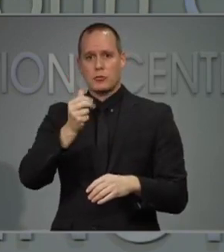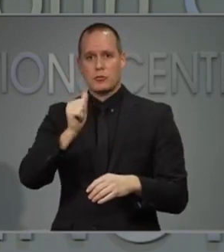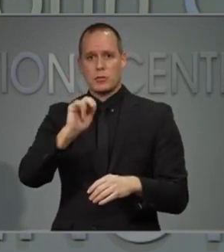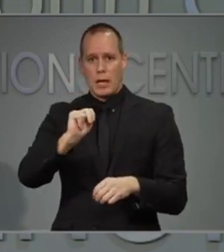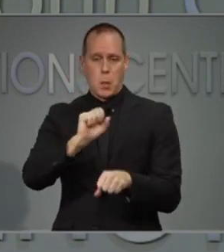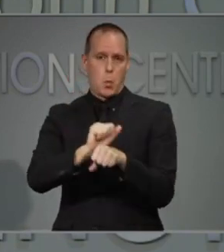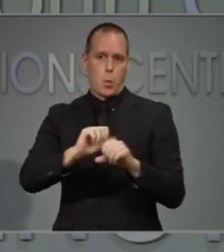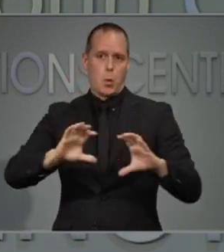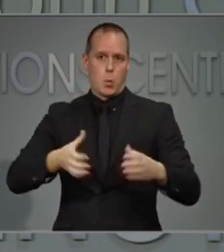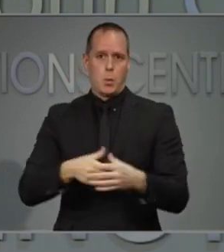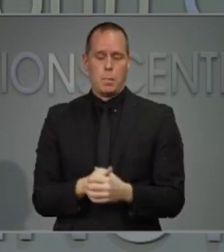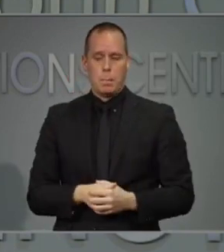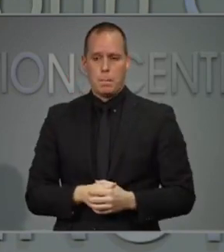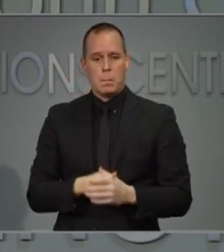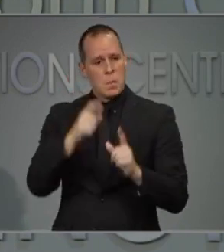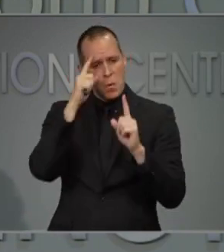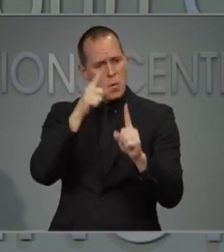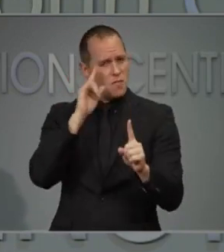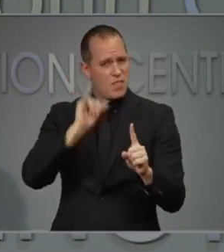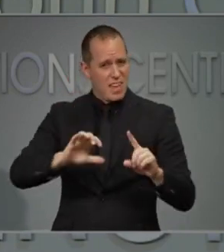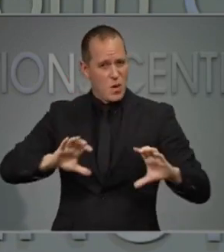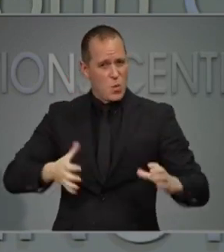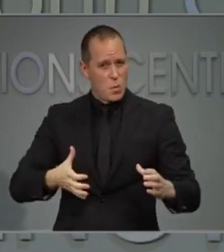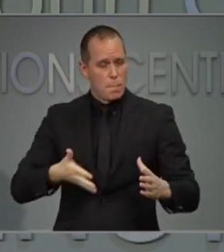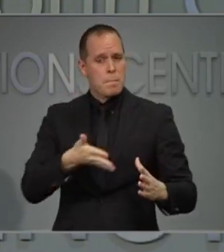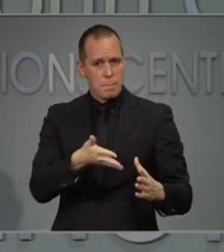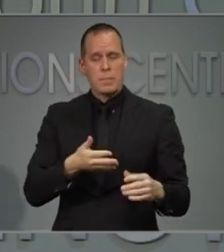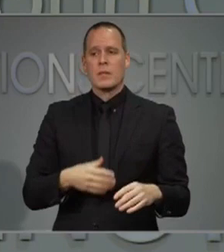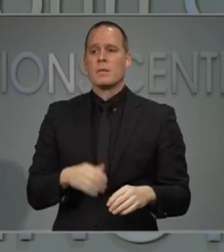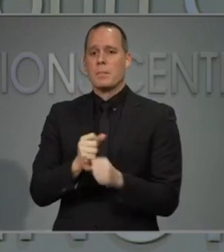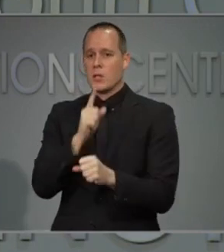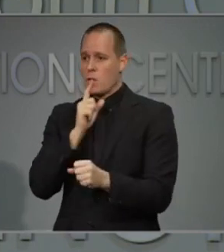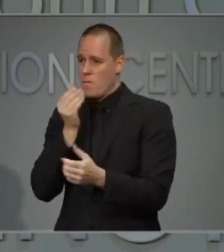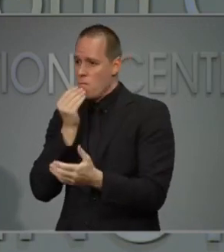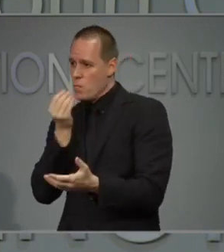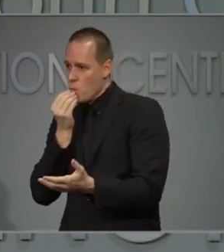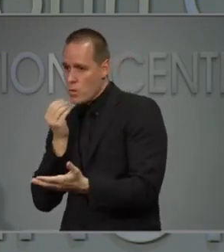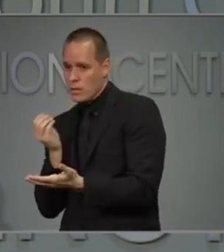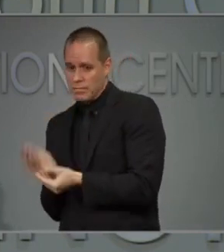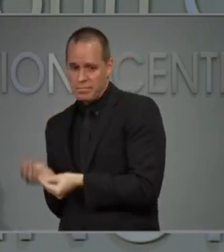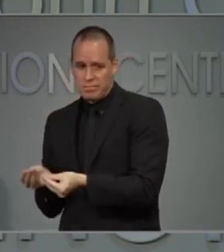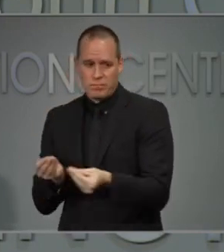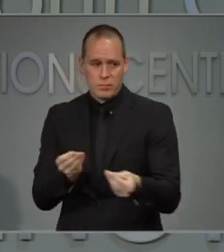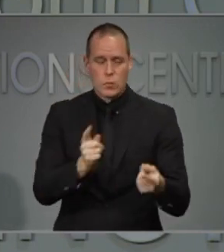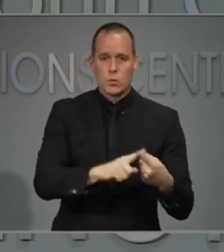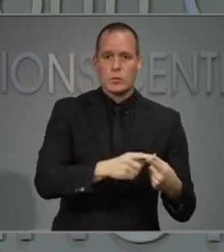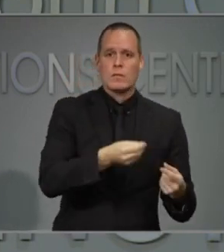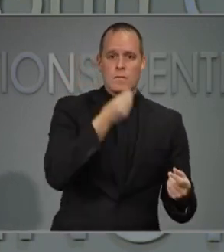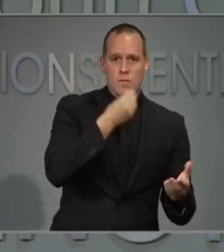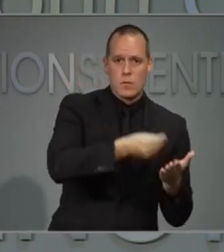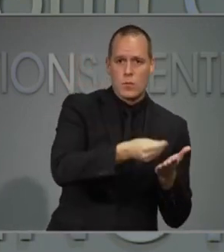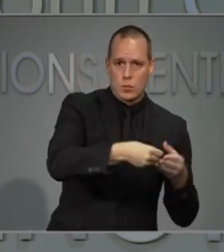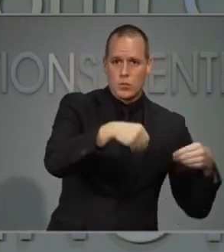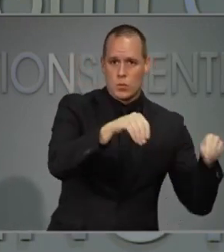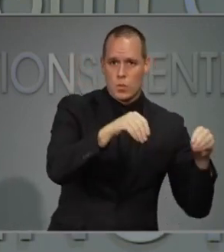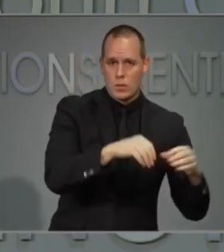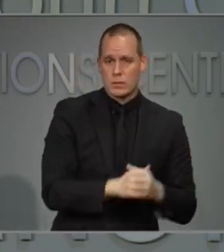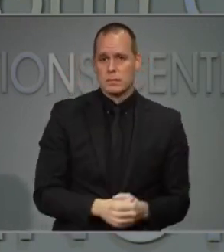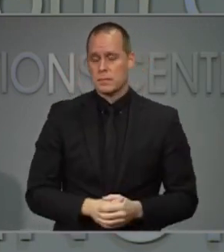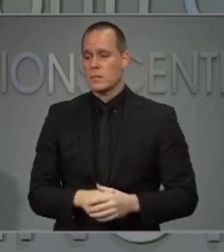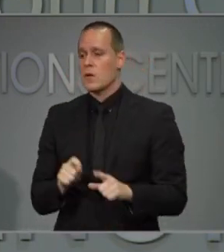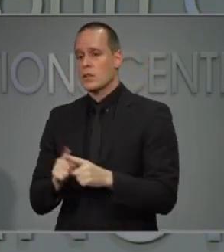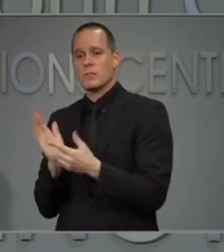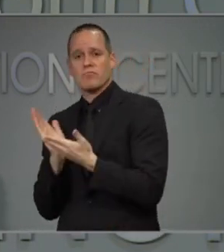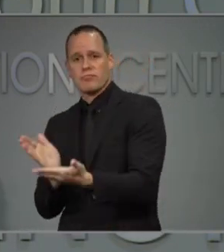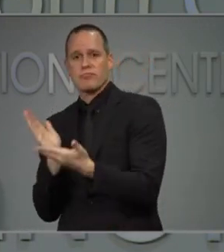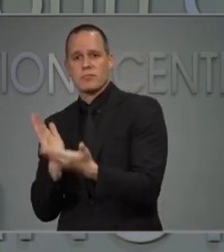stores remain stocked and our food supply remains strong. They're also working with our food banks, delivering